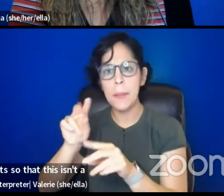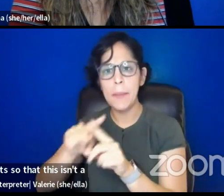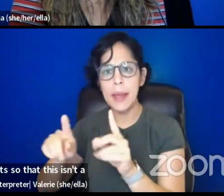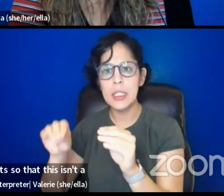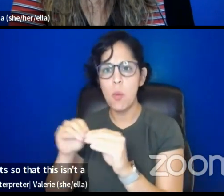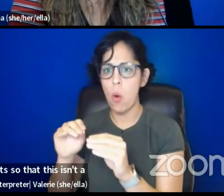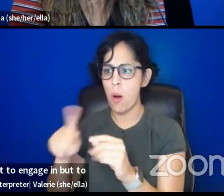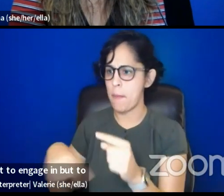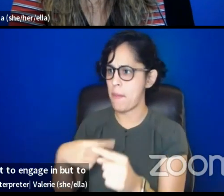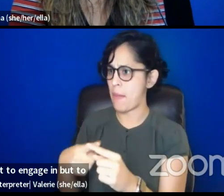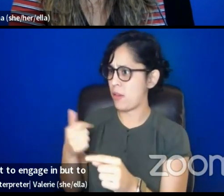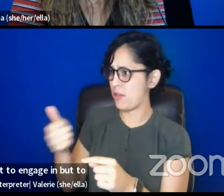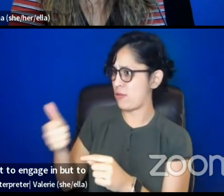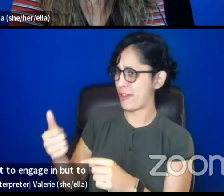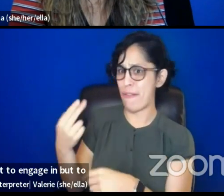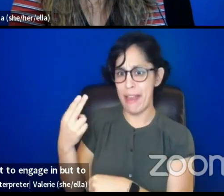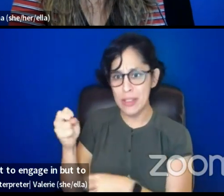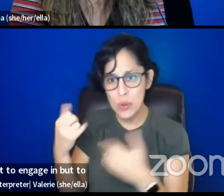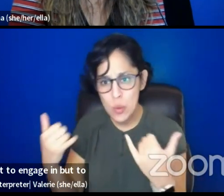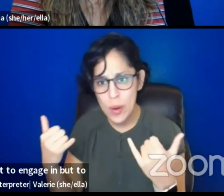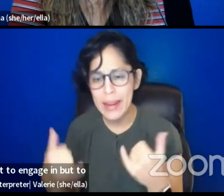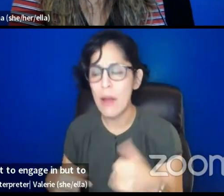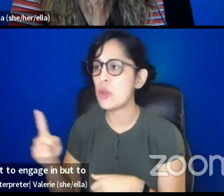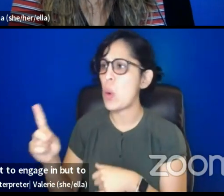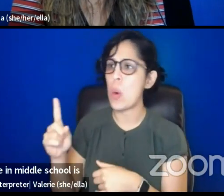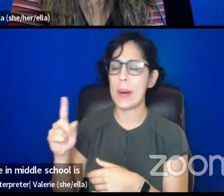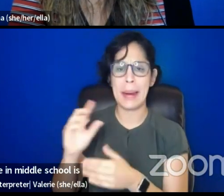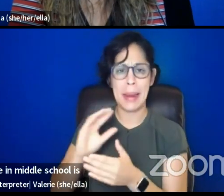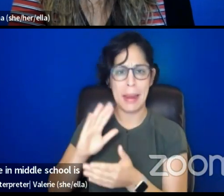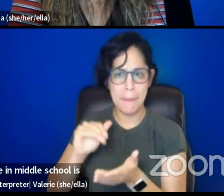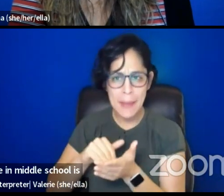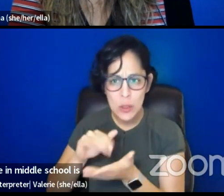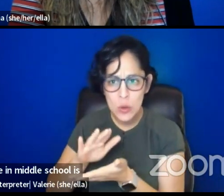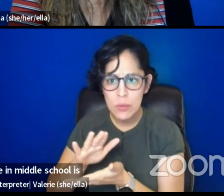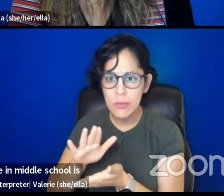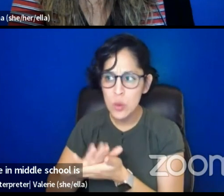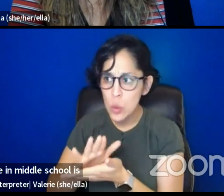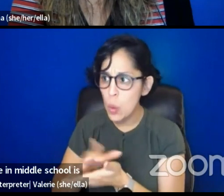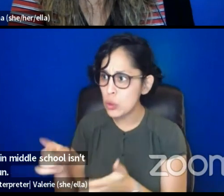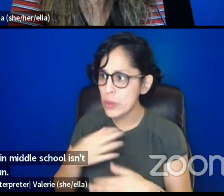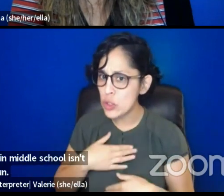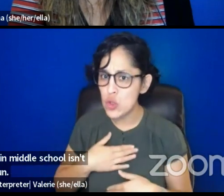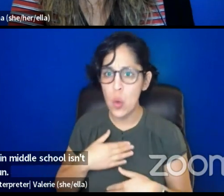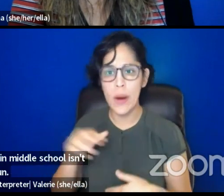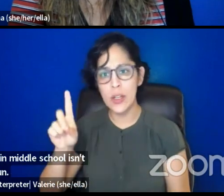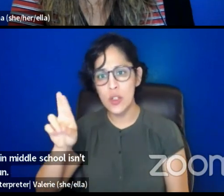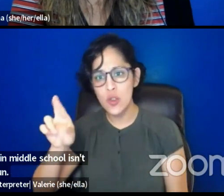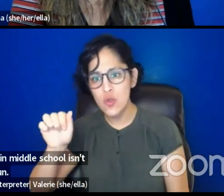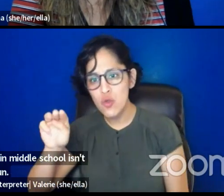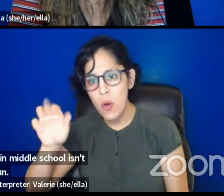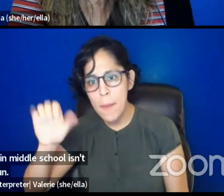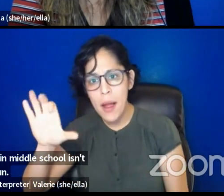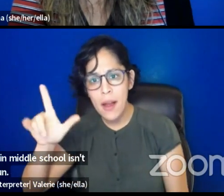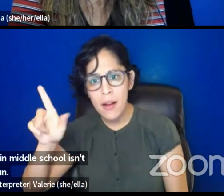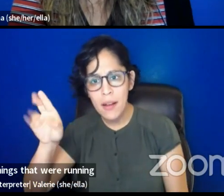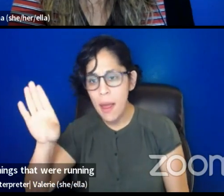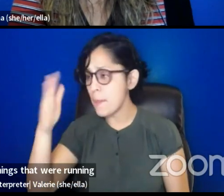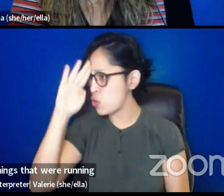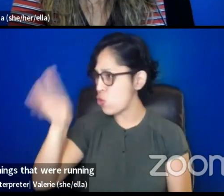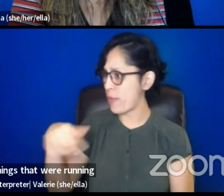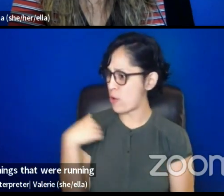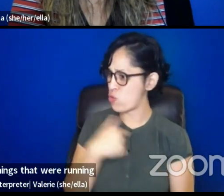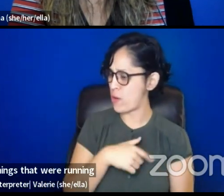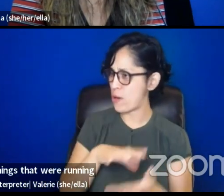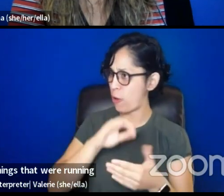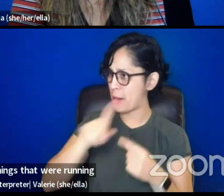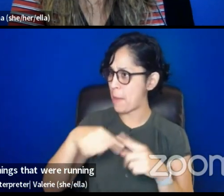you're in high school, you're in middle school, isn't drama club fun? Did you know that you, all of these things that we're learning about our agency,